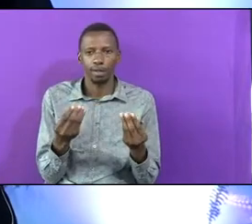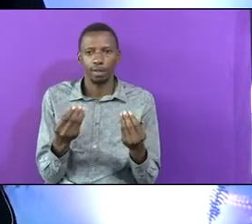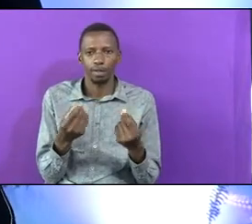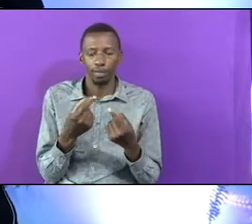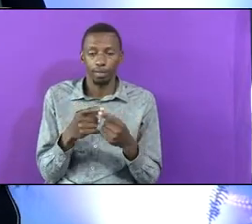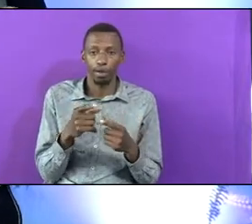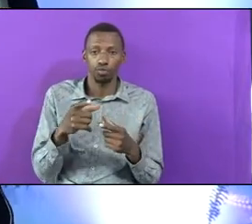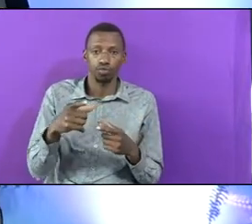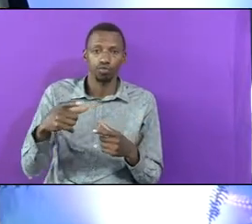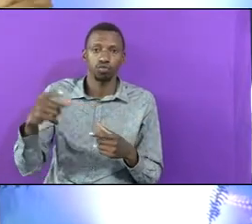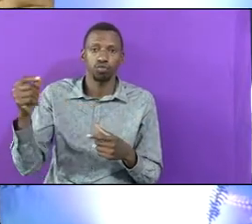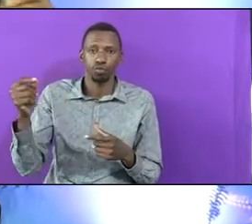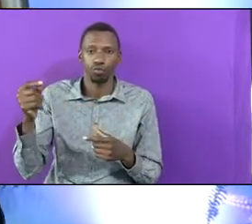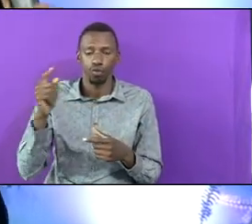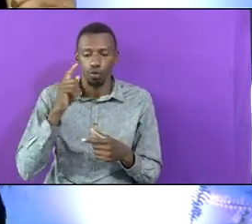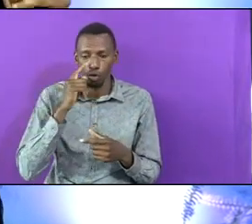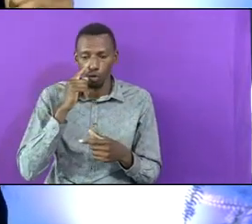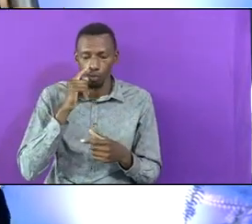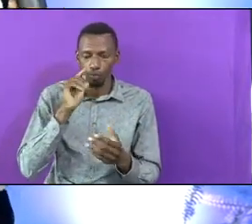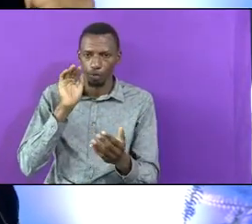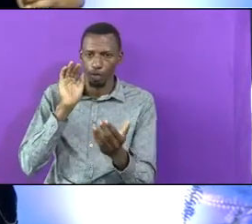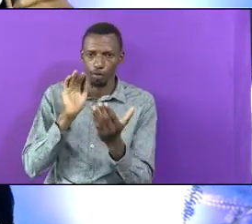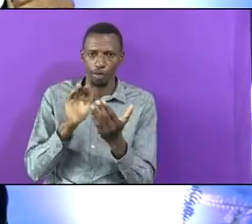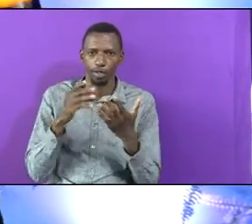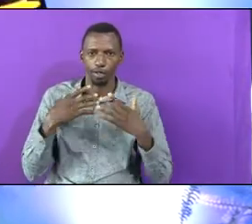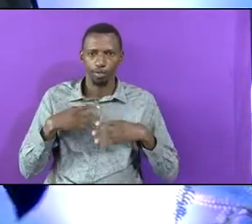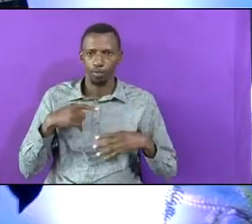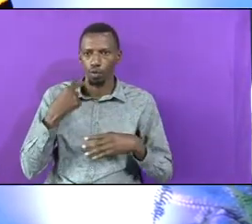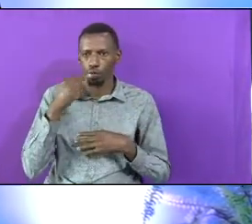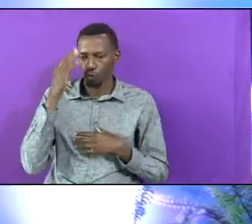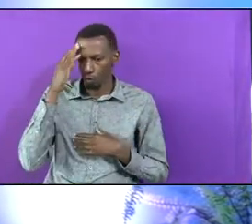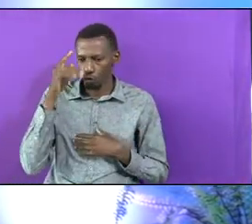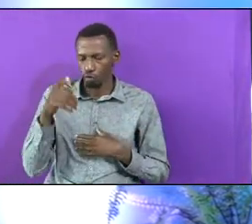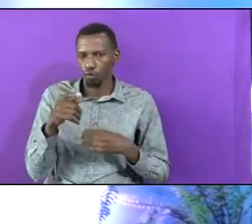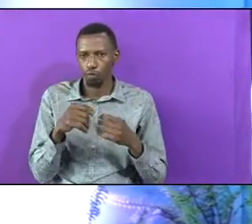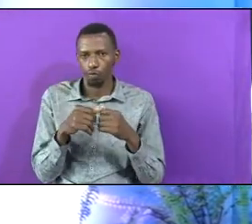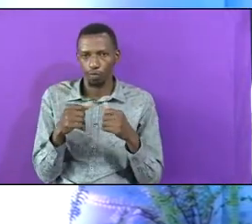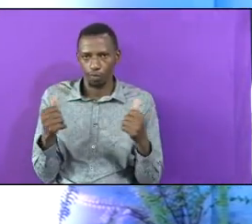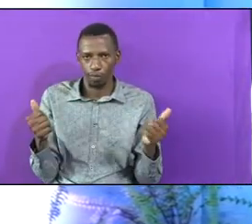Go At Home And Face The People Who Know You Well